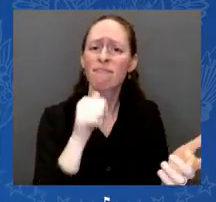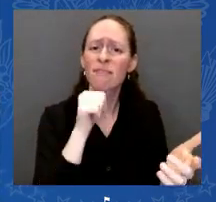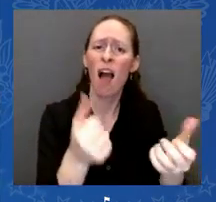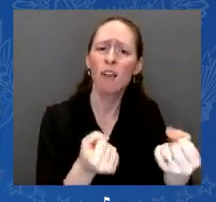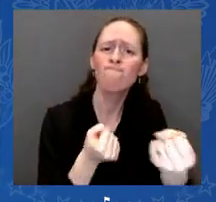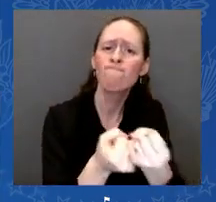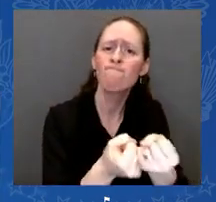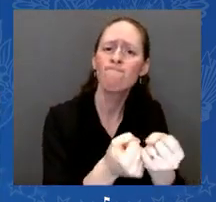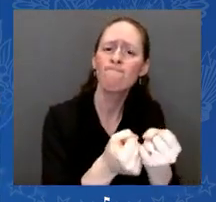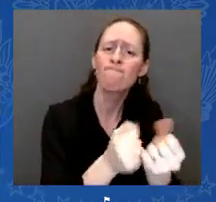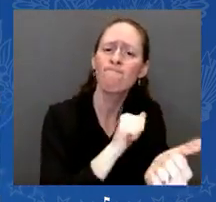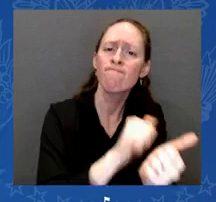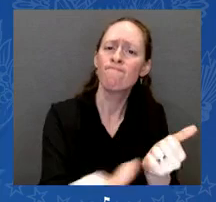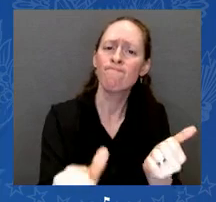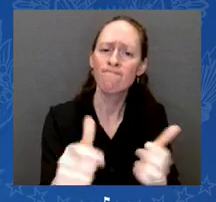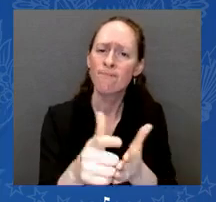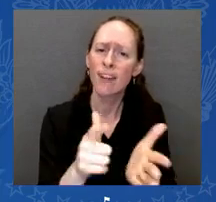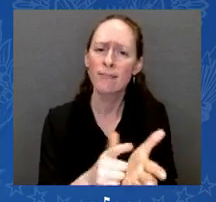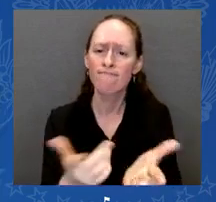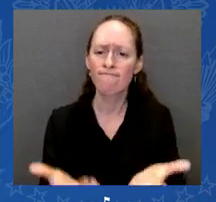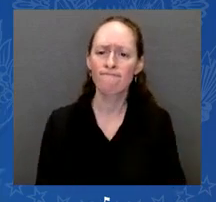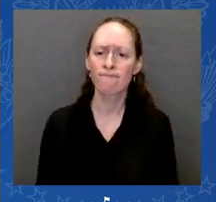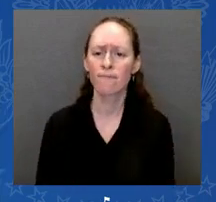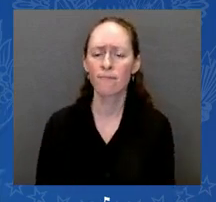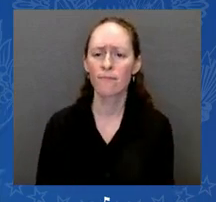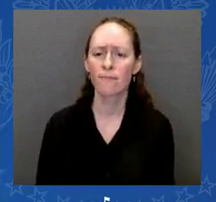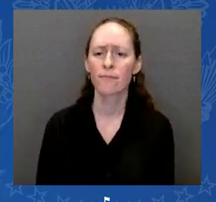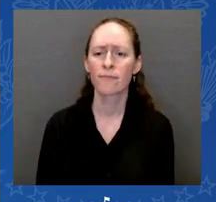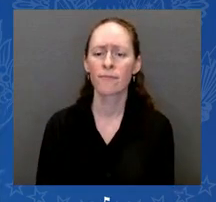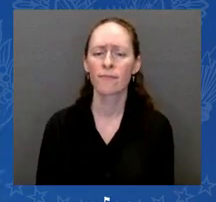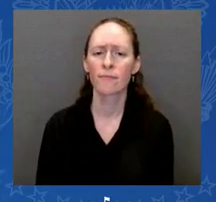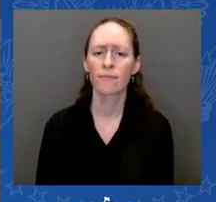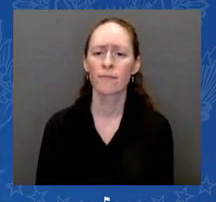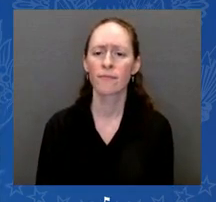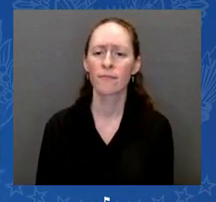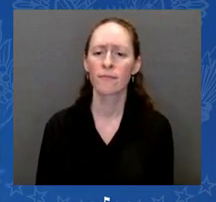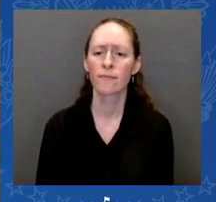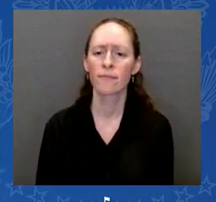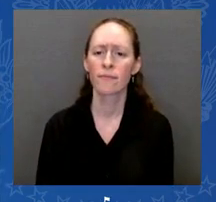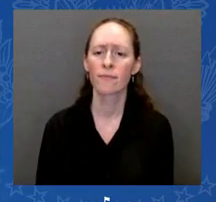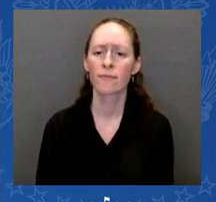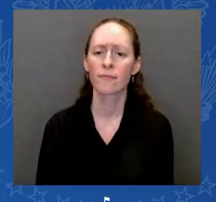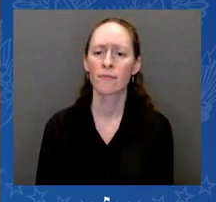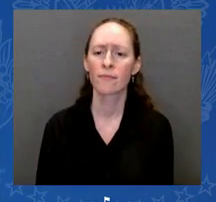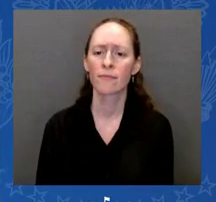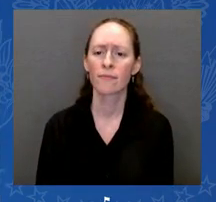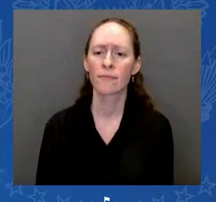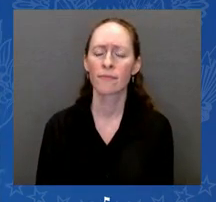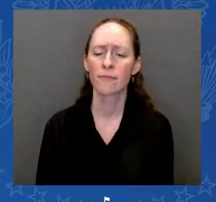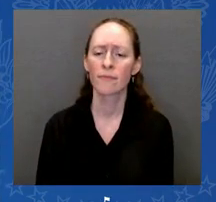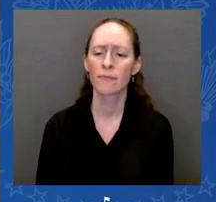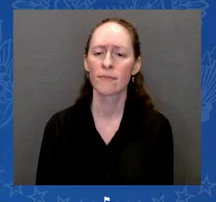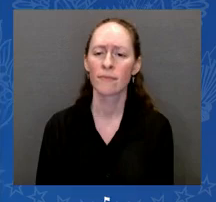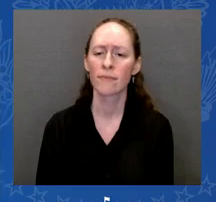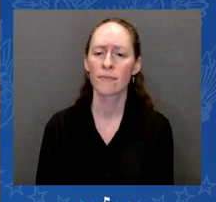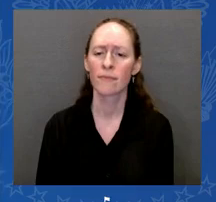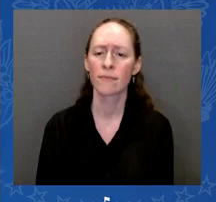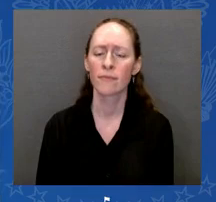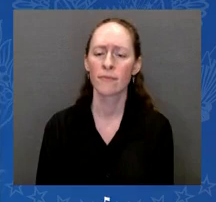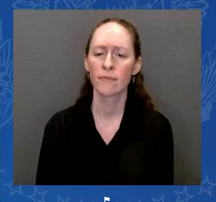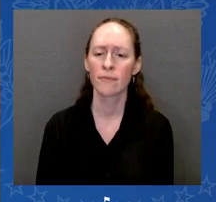That was the first set of life-saving gun bills passed and signed into law in 28 years.